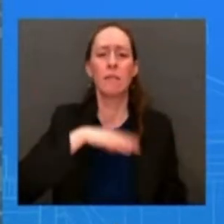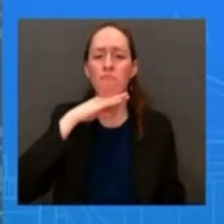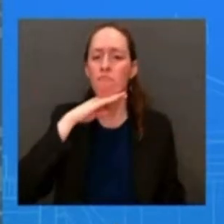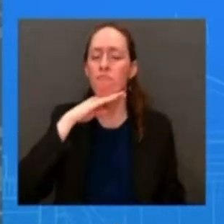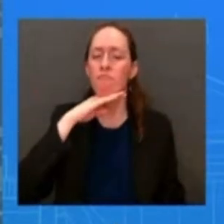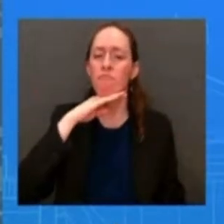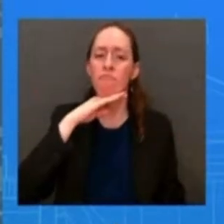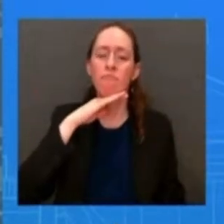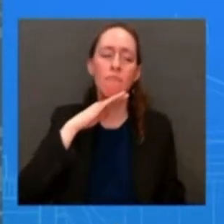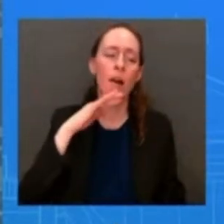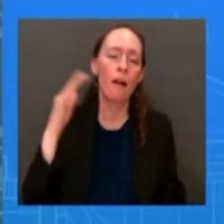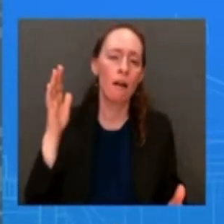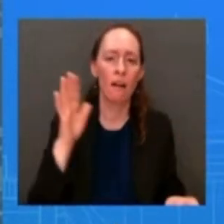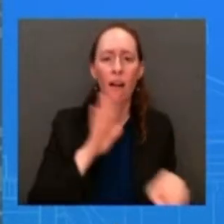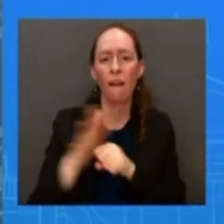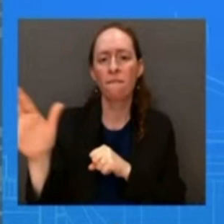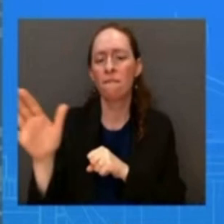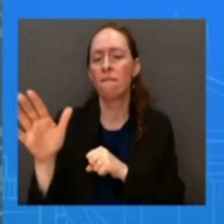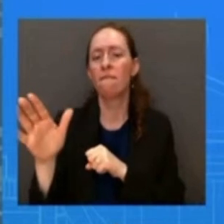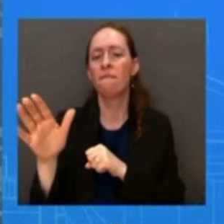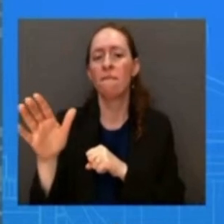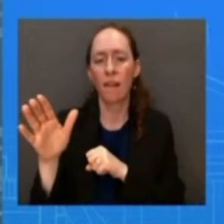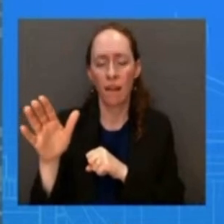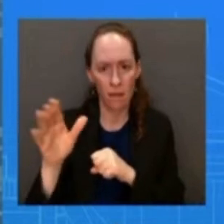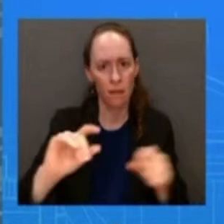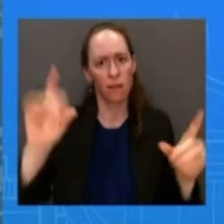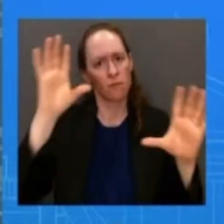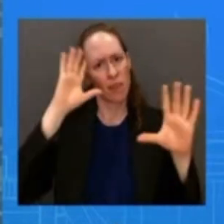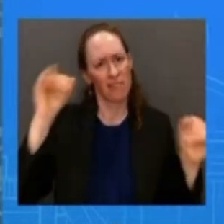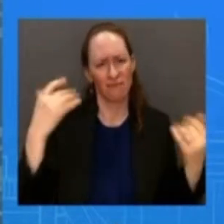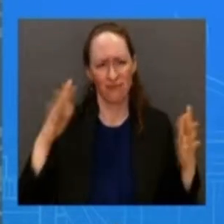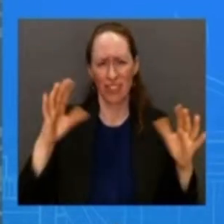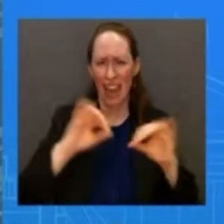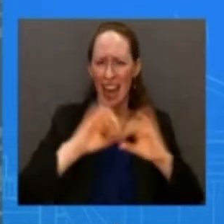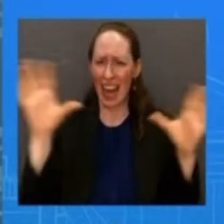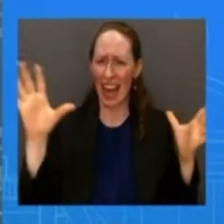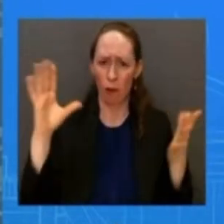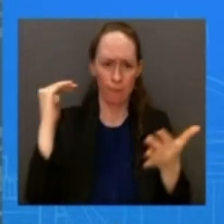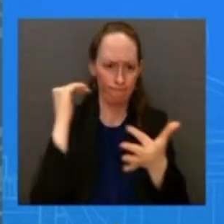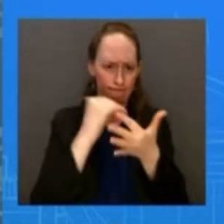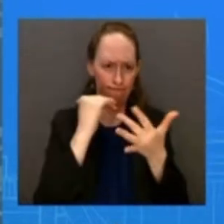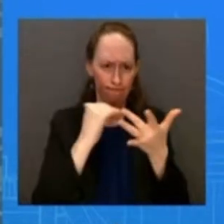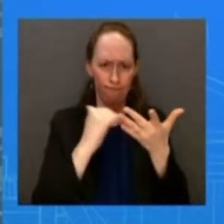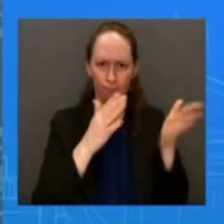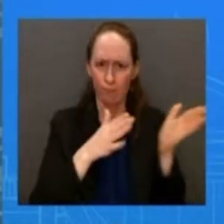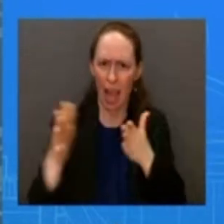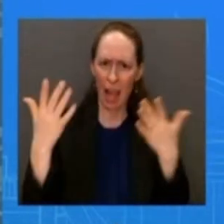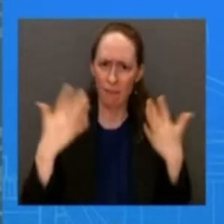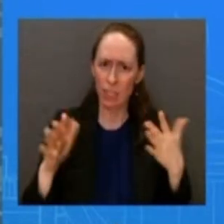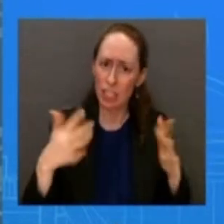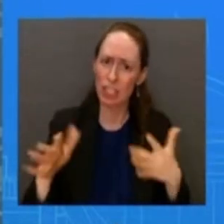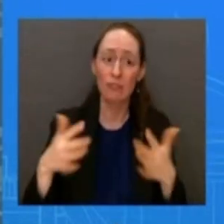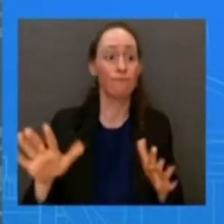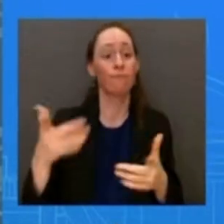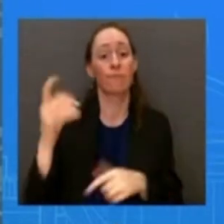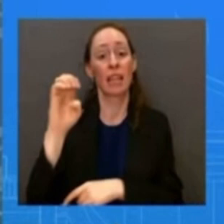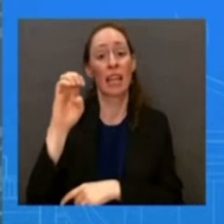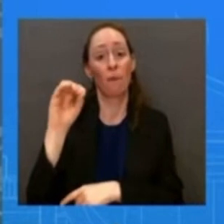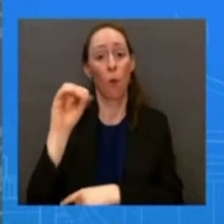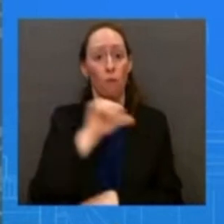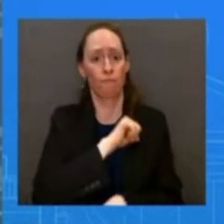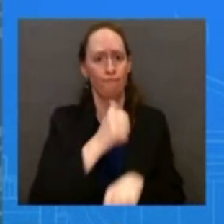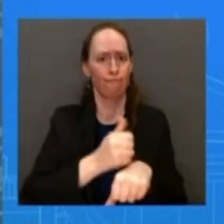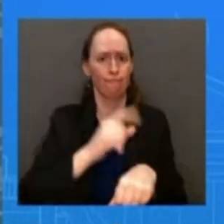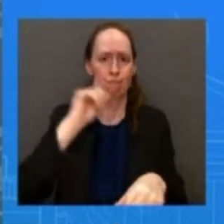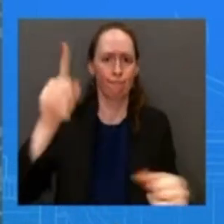gun violence in America including a historic number of executive action but he believes more work needs to be done last year the